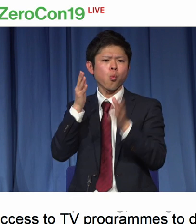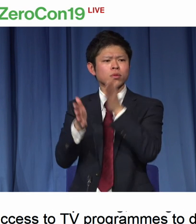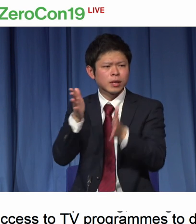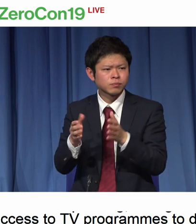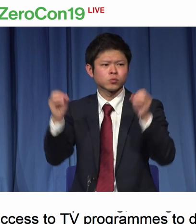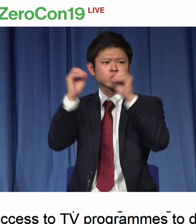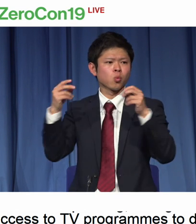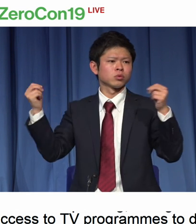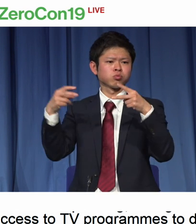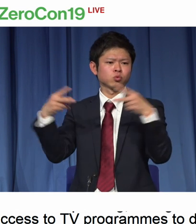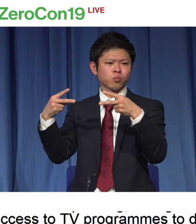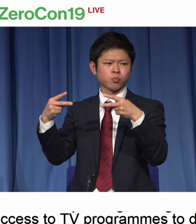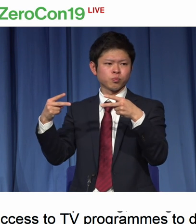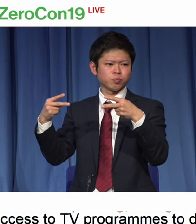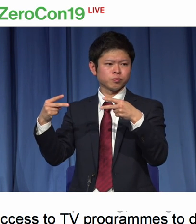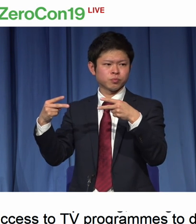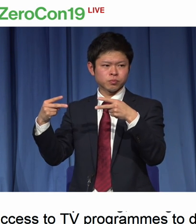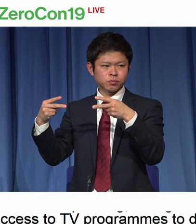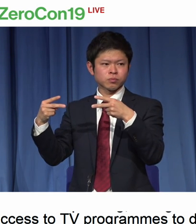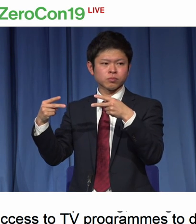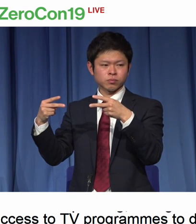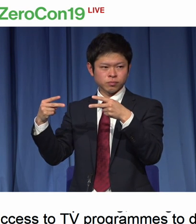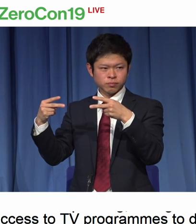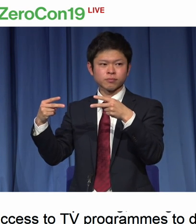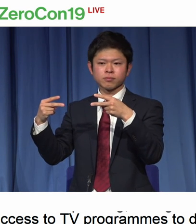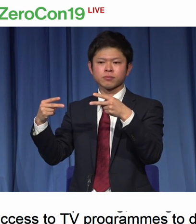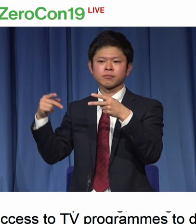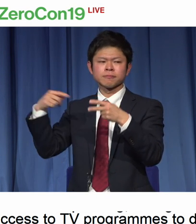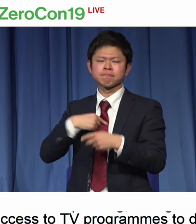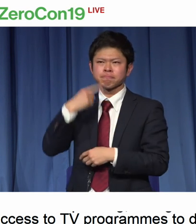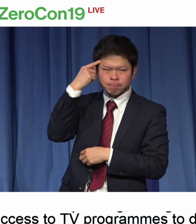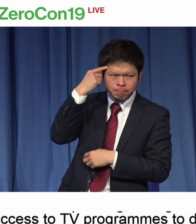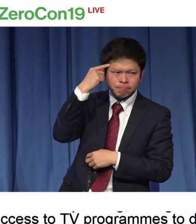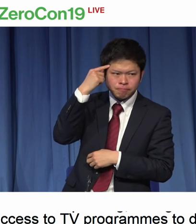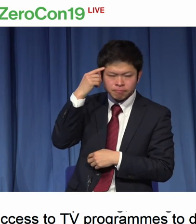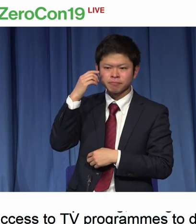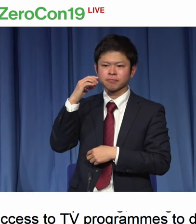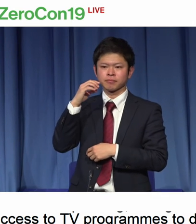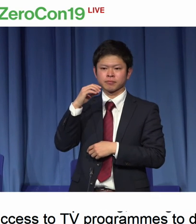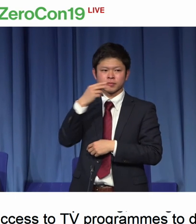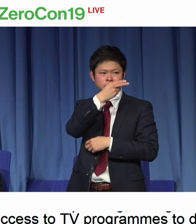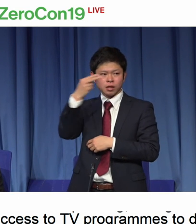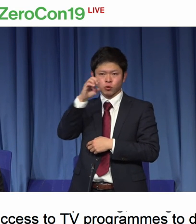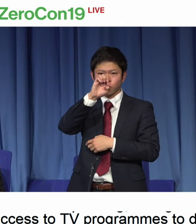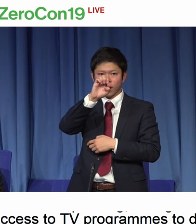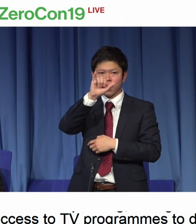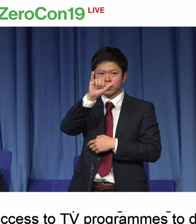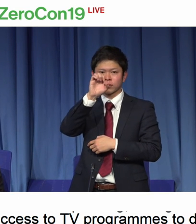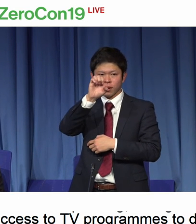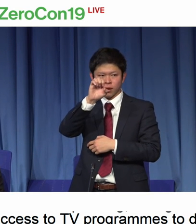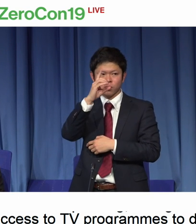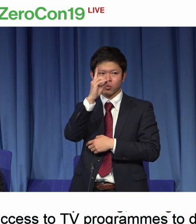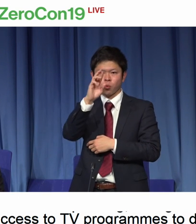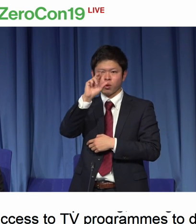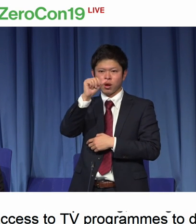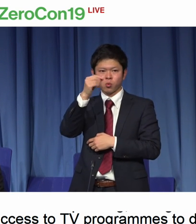And we work at TV